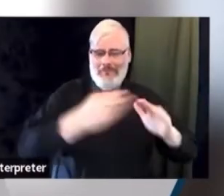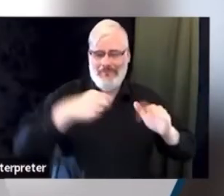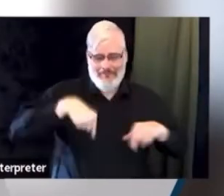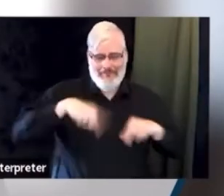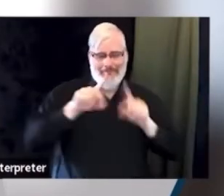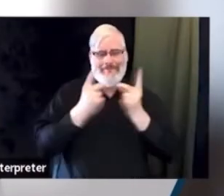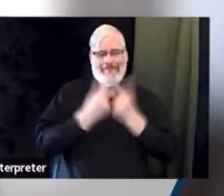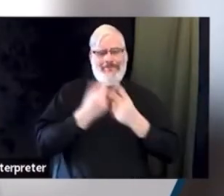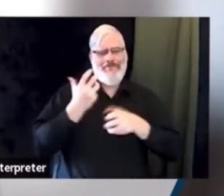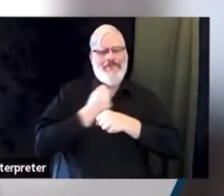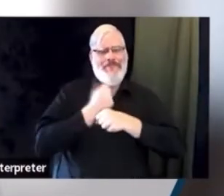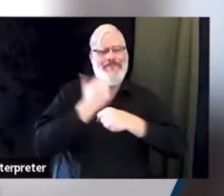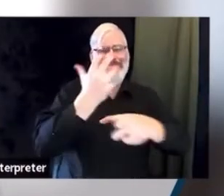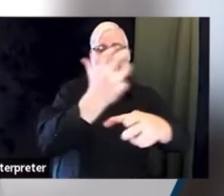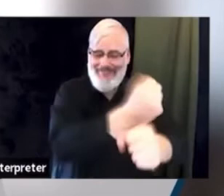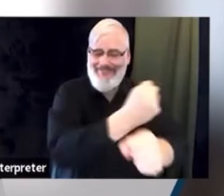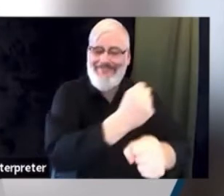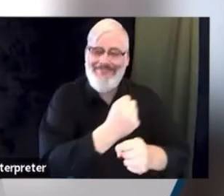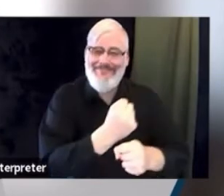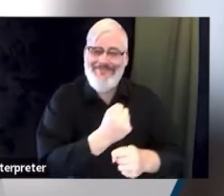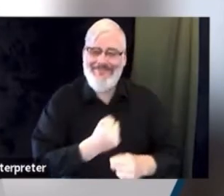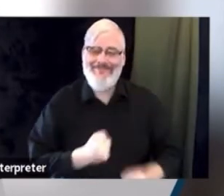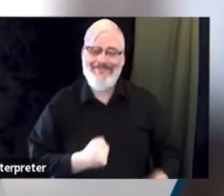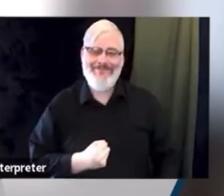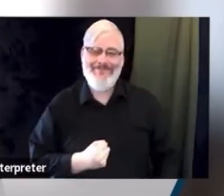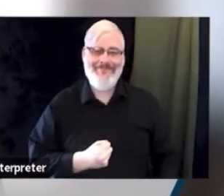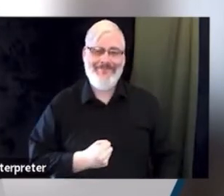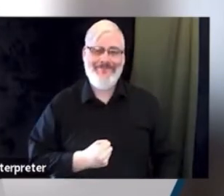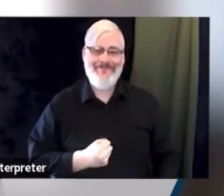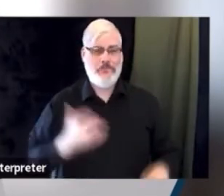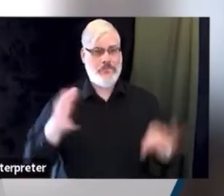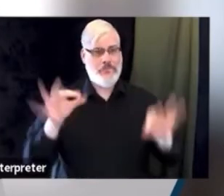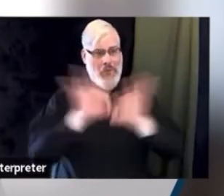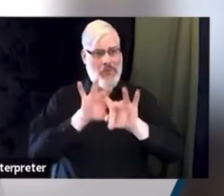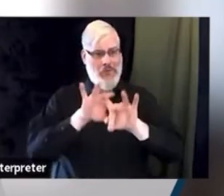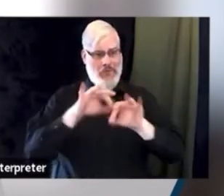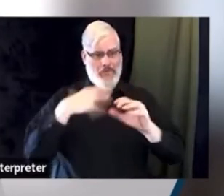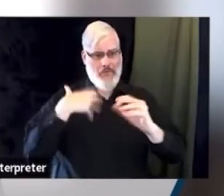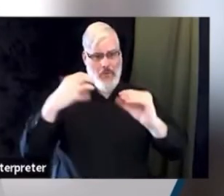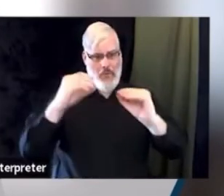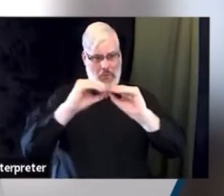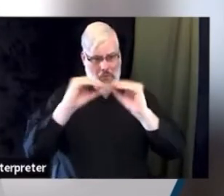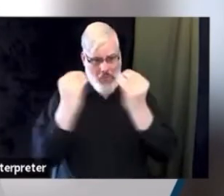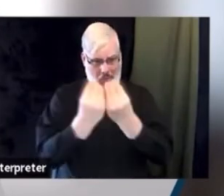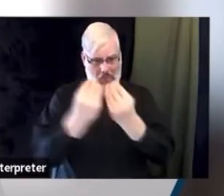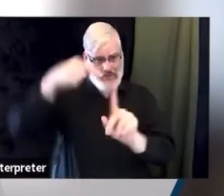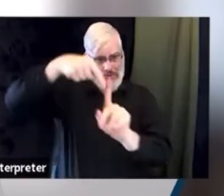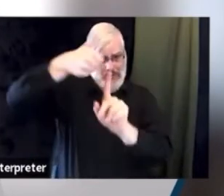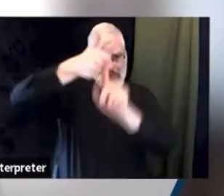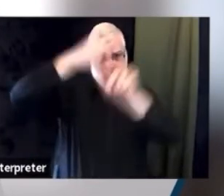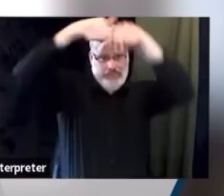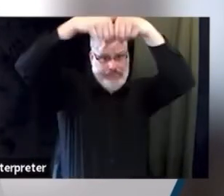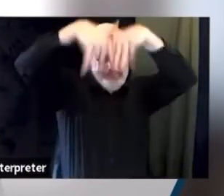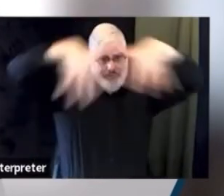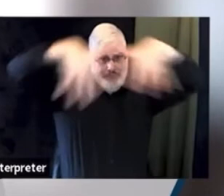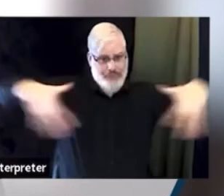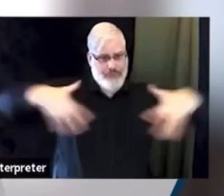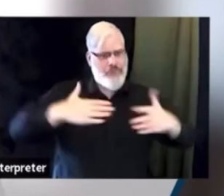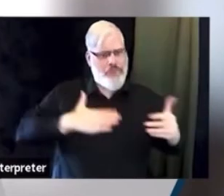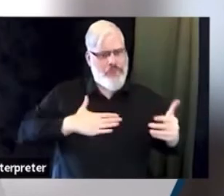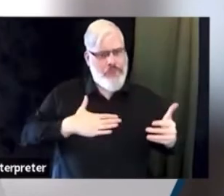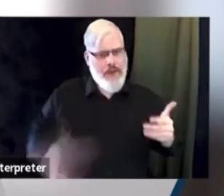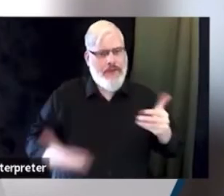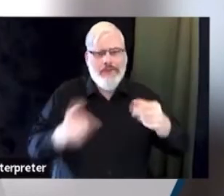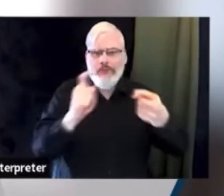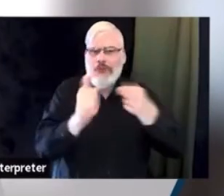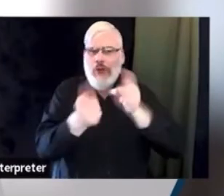organization that can embrace change. I think change is important. Change is coming at us fast and furious these days. And